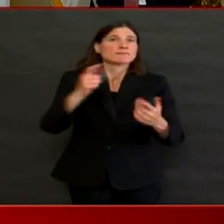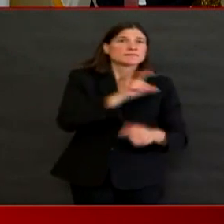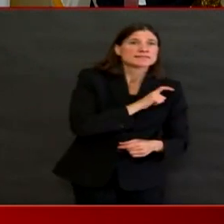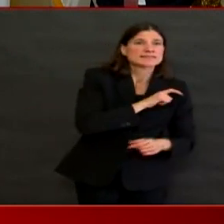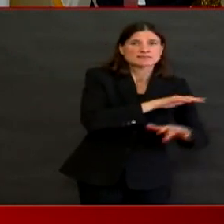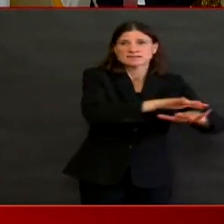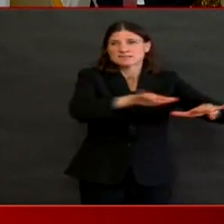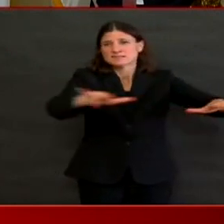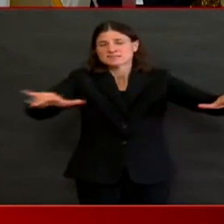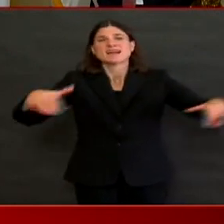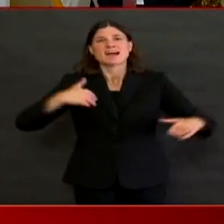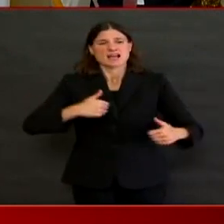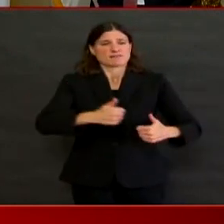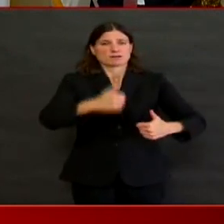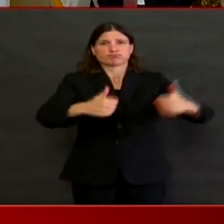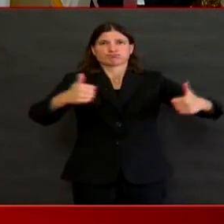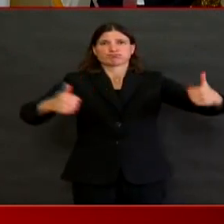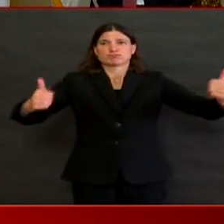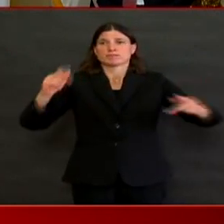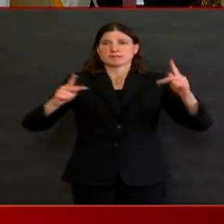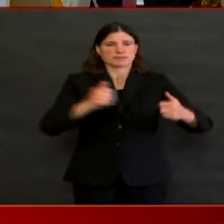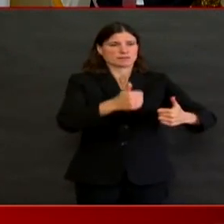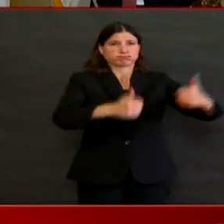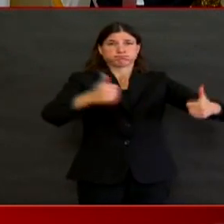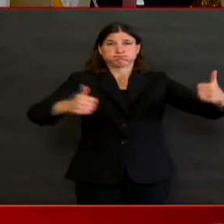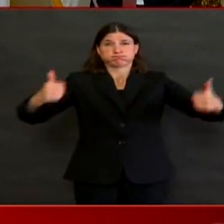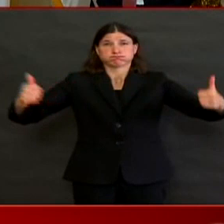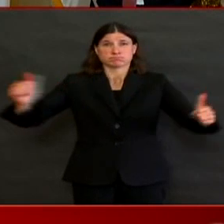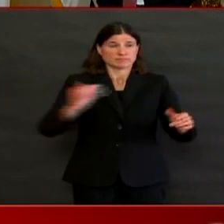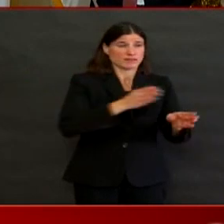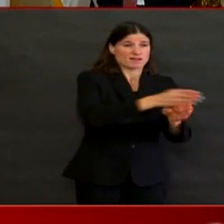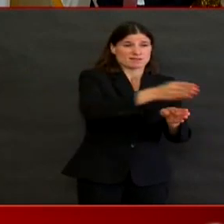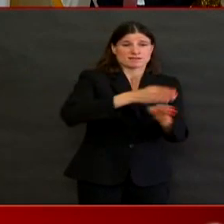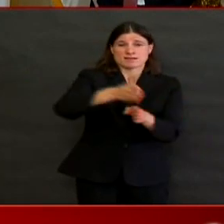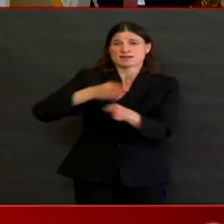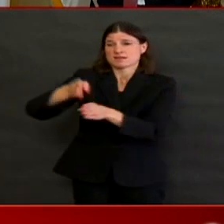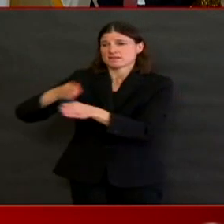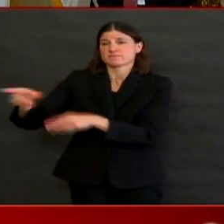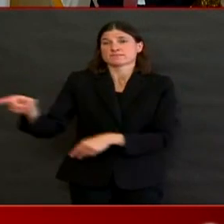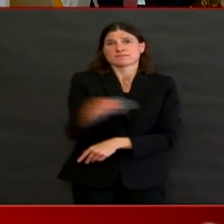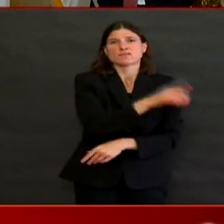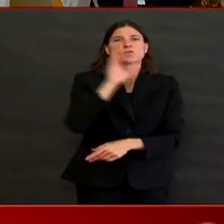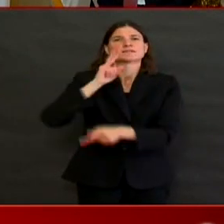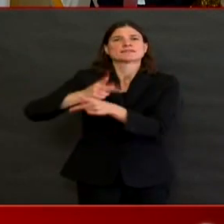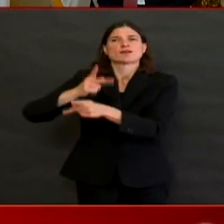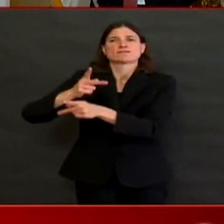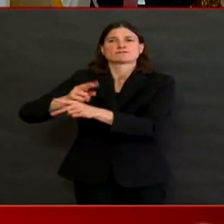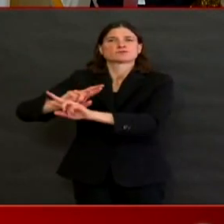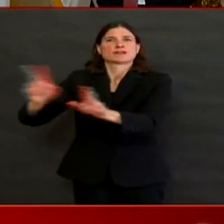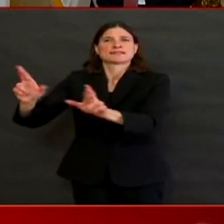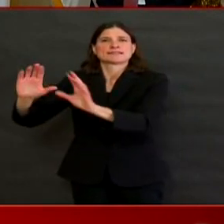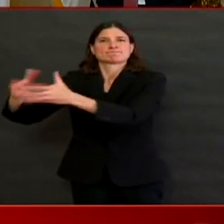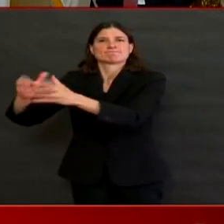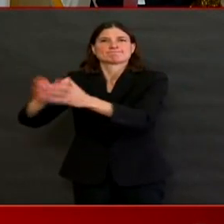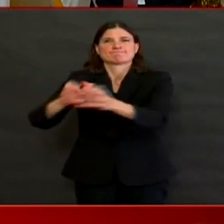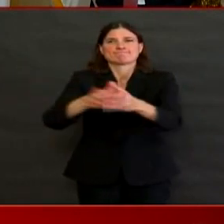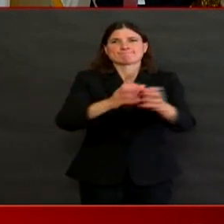We're working well with the hospital, so I don't plan on going anywhere, and I know how to work from home, but I want you to know